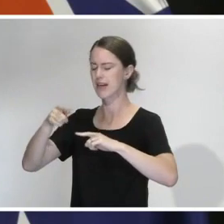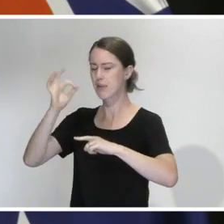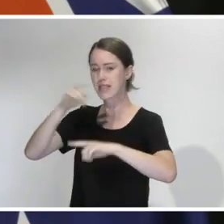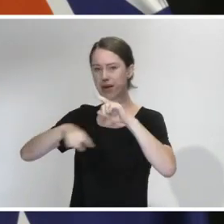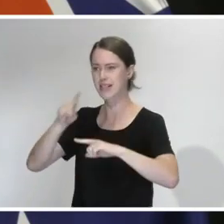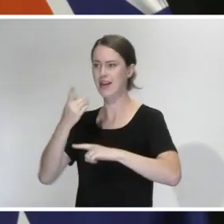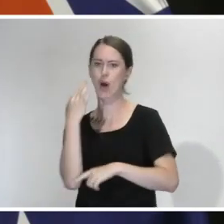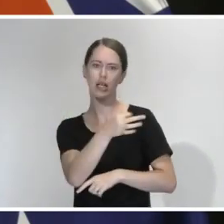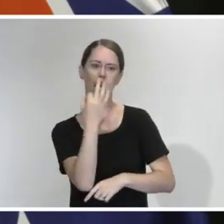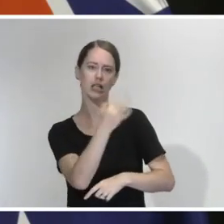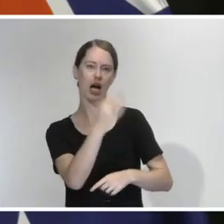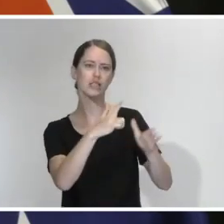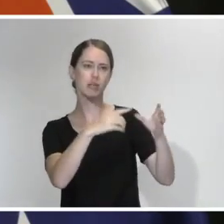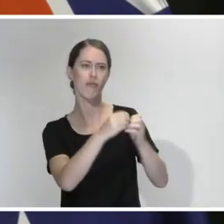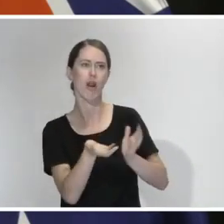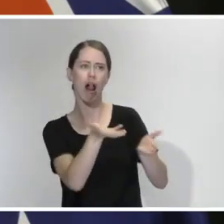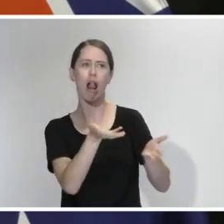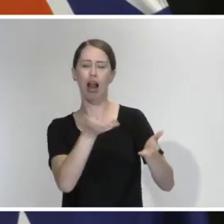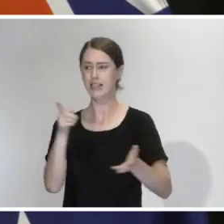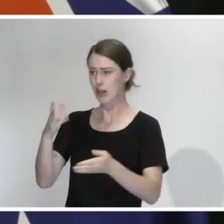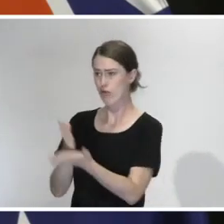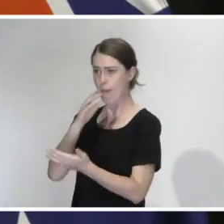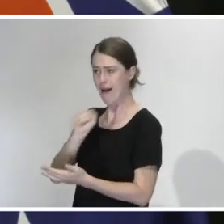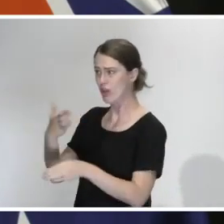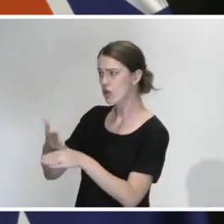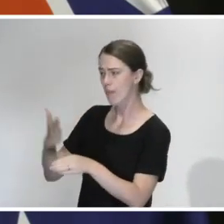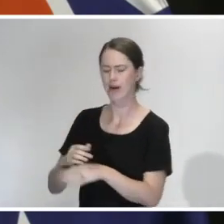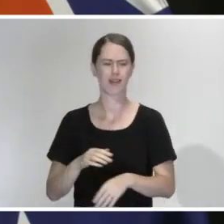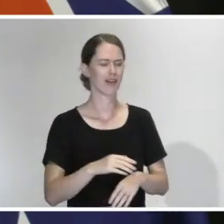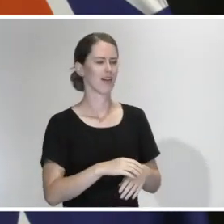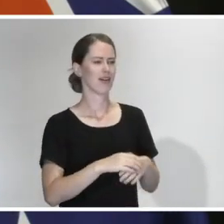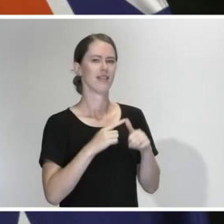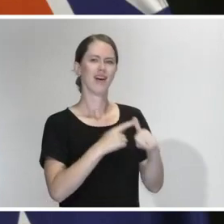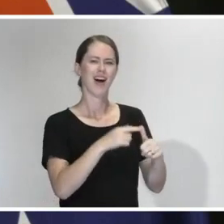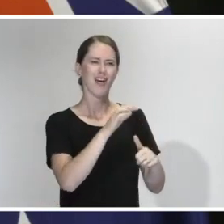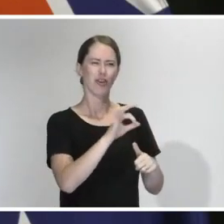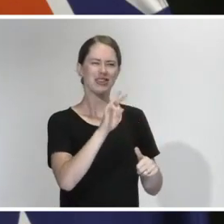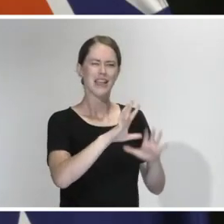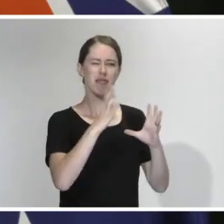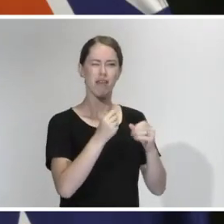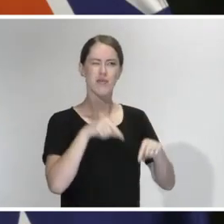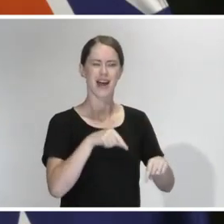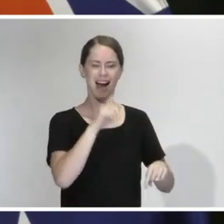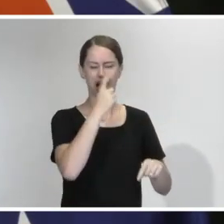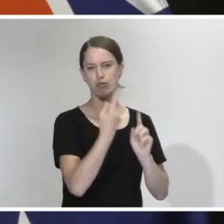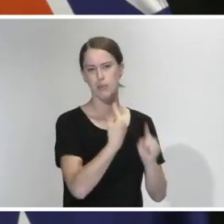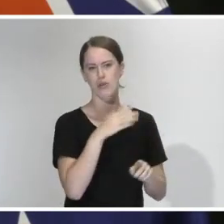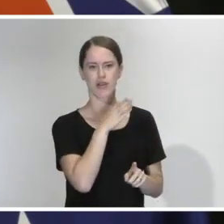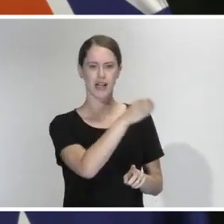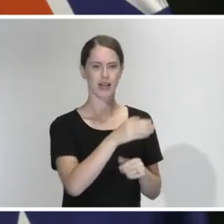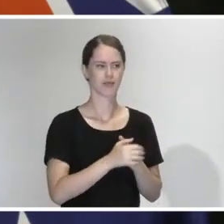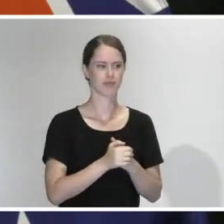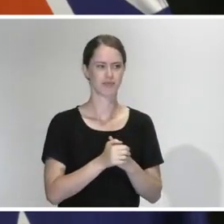he actually the guy for the job? Oh, look, I haven't seen every single, I've seen the outline of the select committee today, so I can't respond to